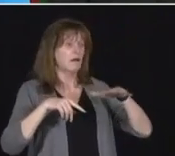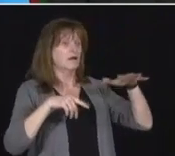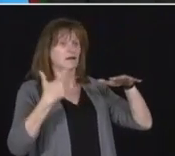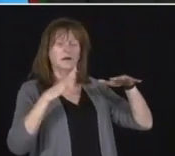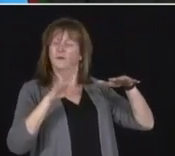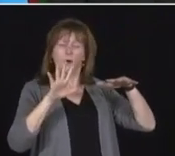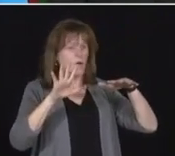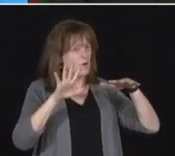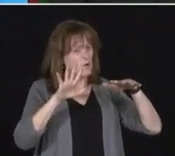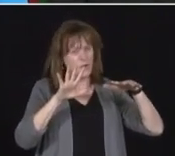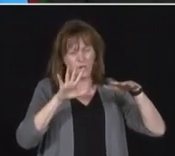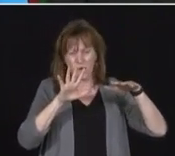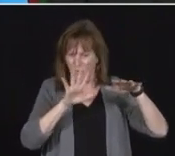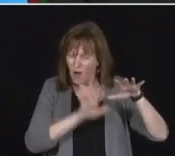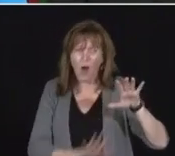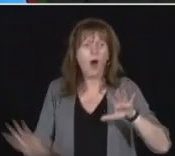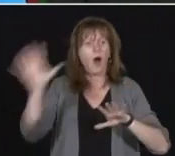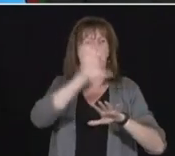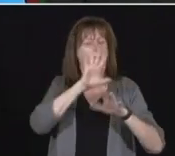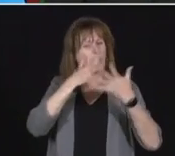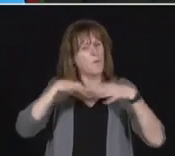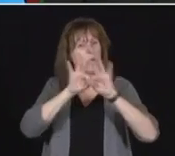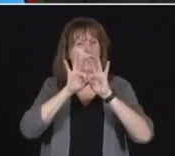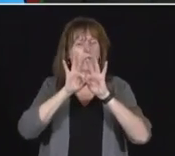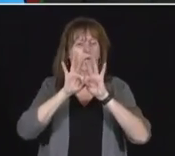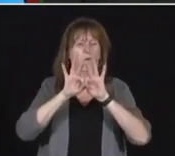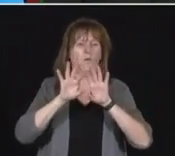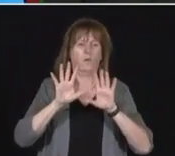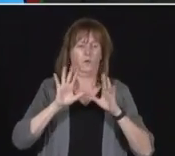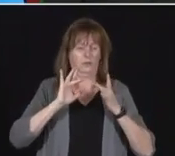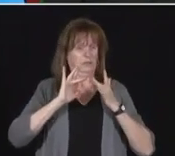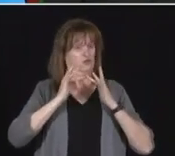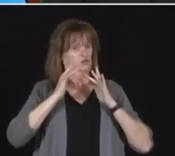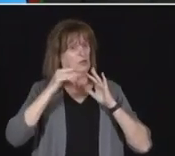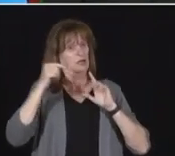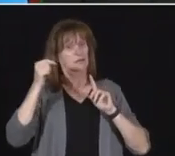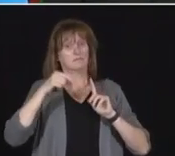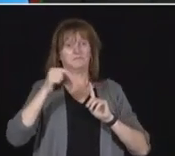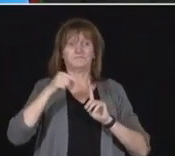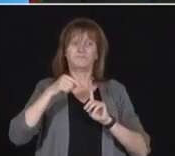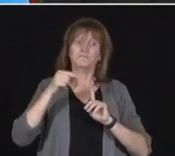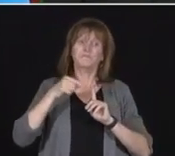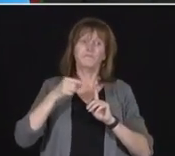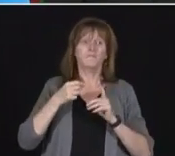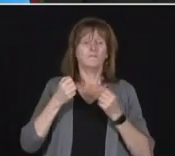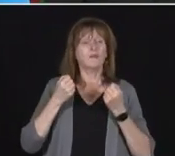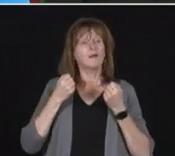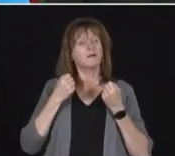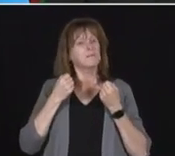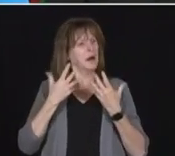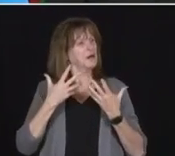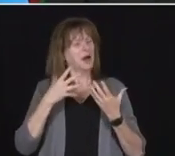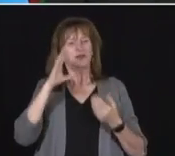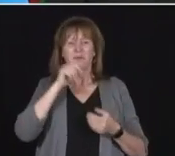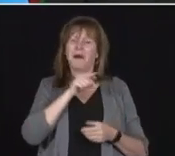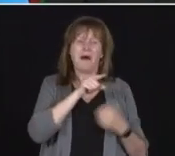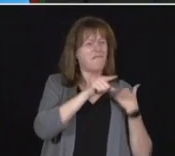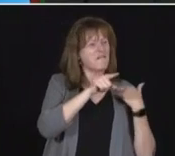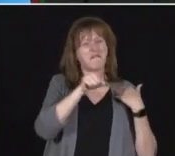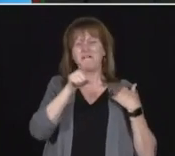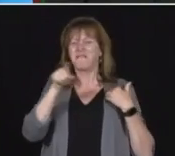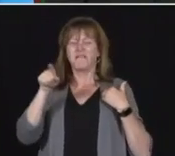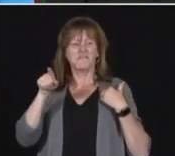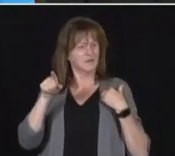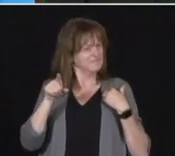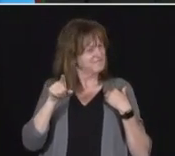Internet connection is something that take for granted. But there are still hundreds of thousands of people